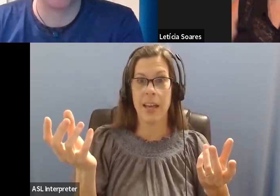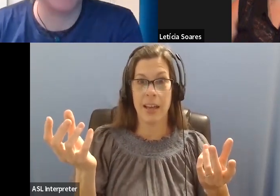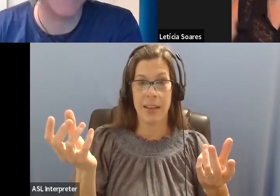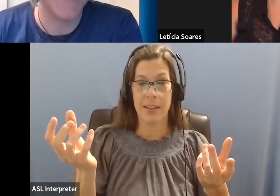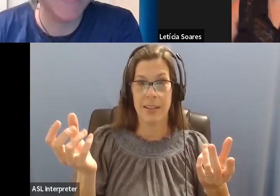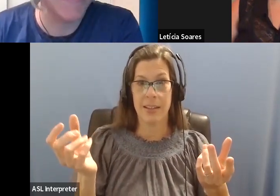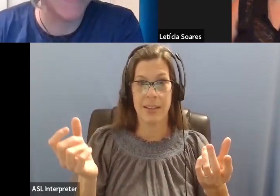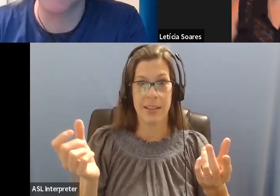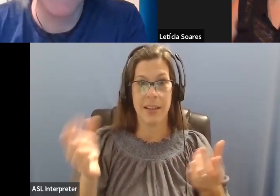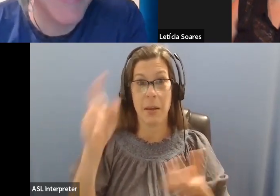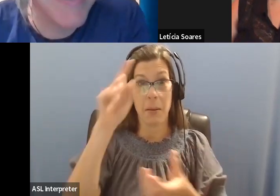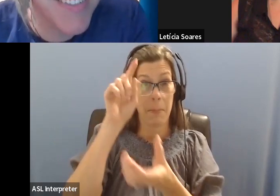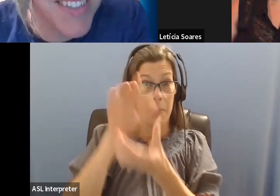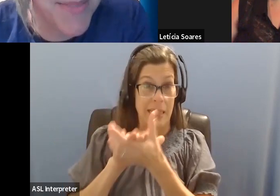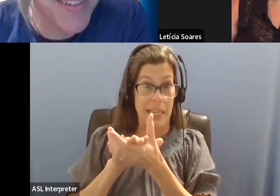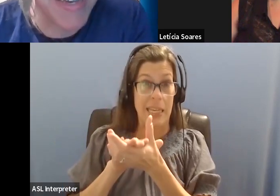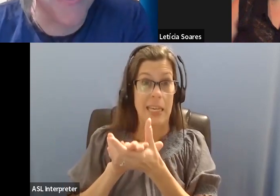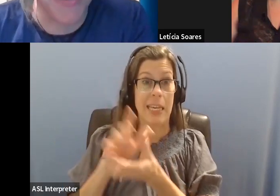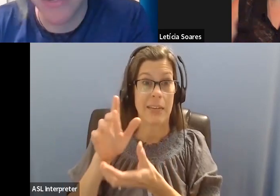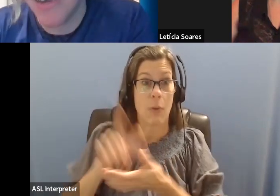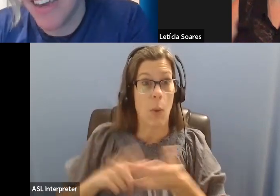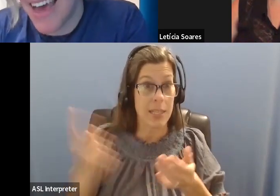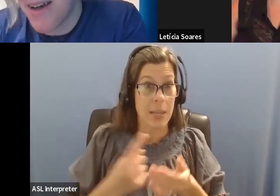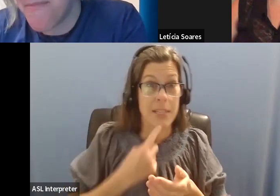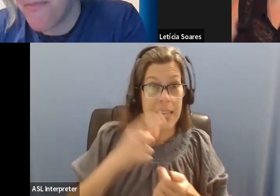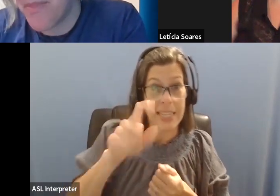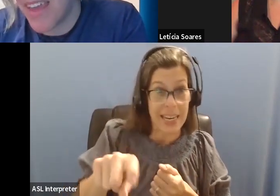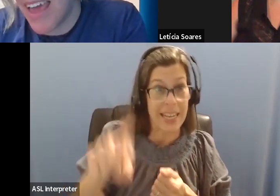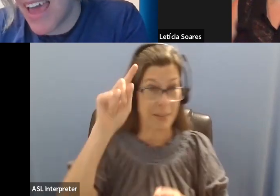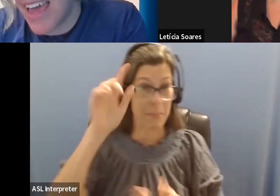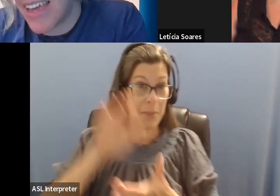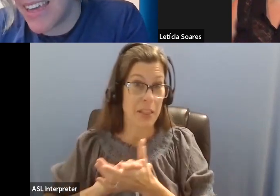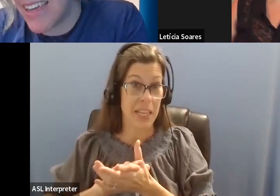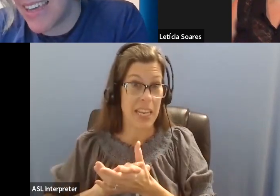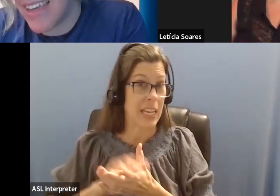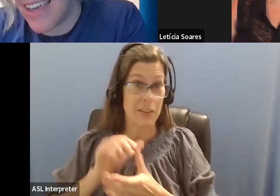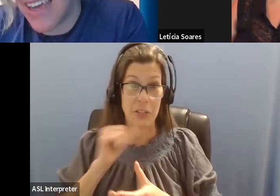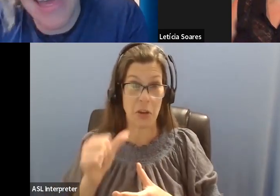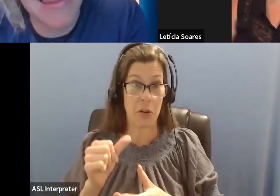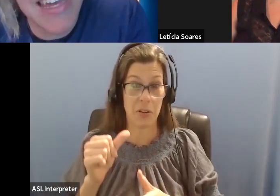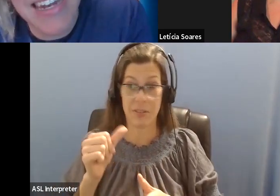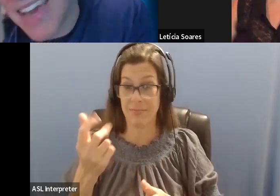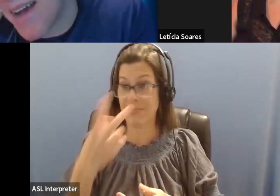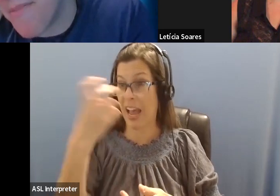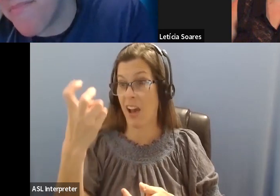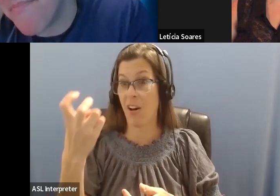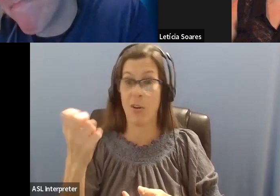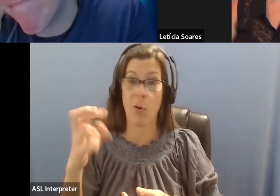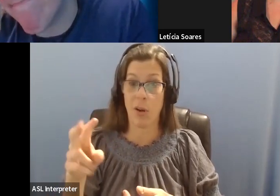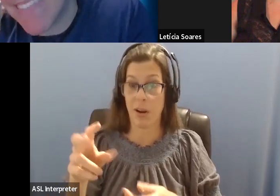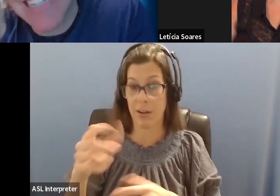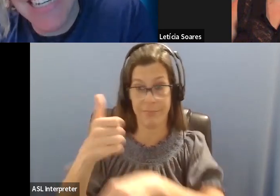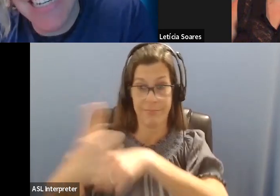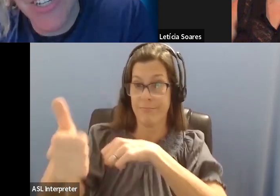like, don't question it. Just, just believe. Right. Yeah. it's just simple. And then, um,